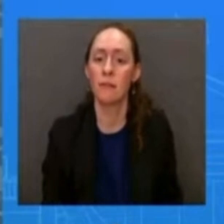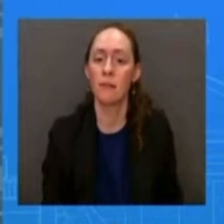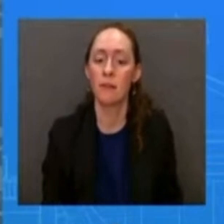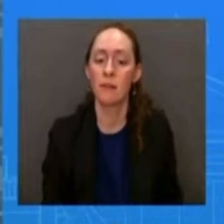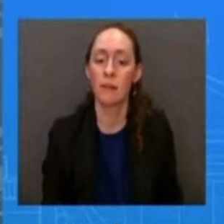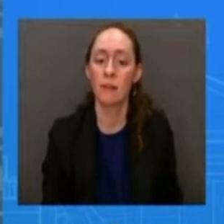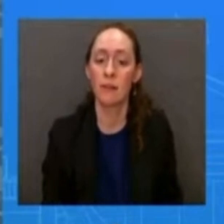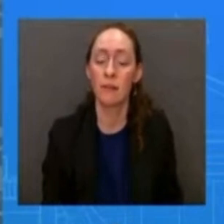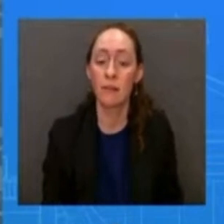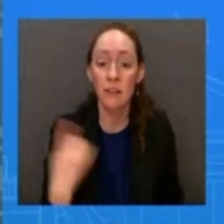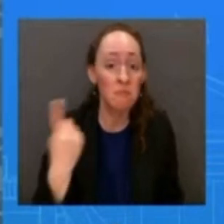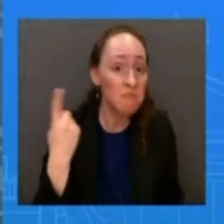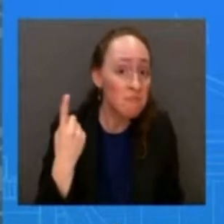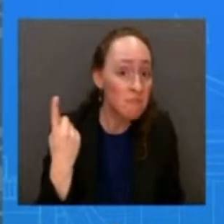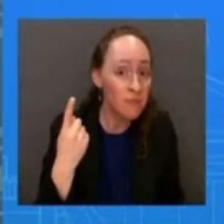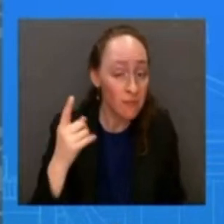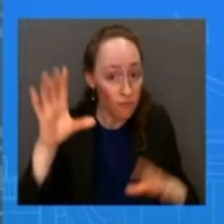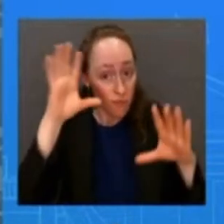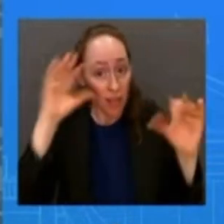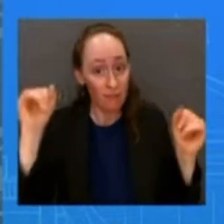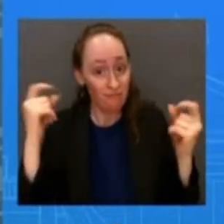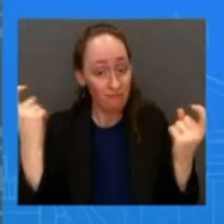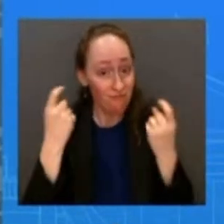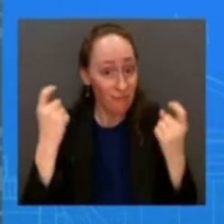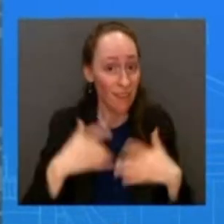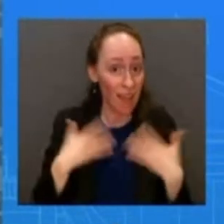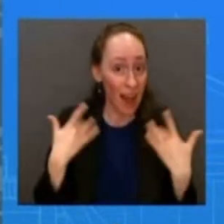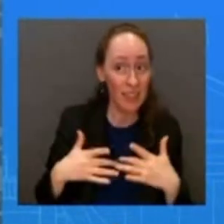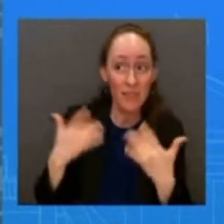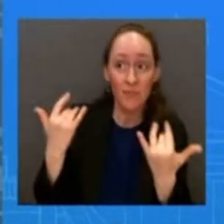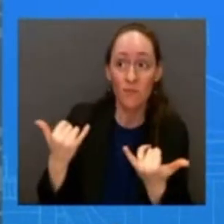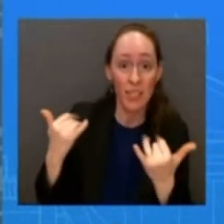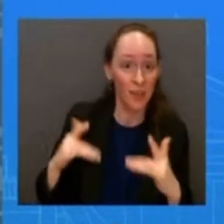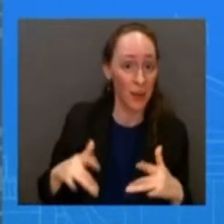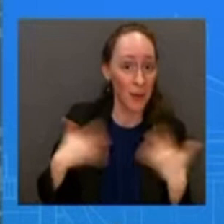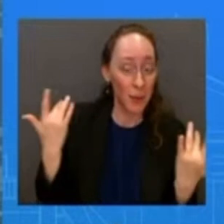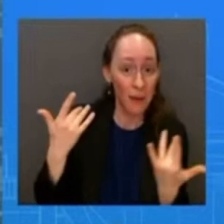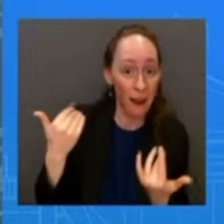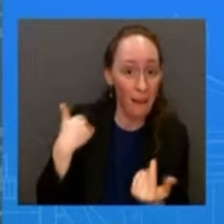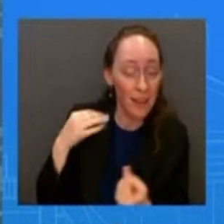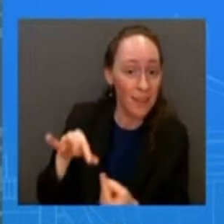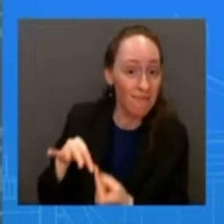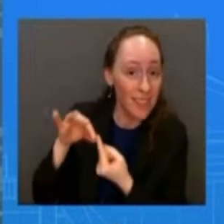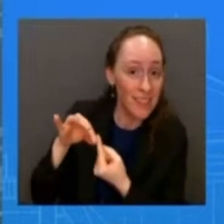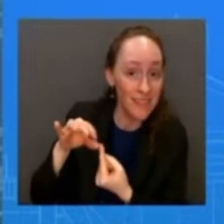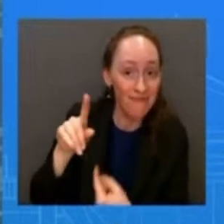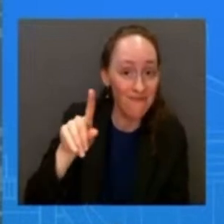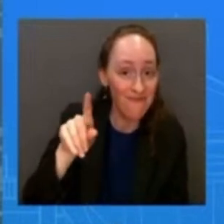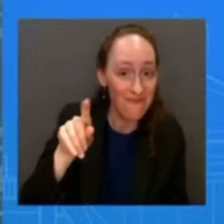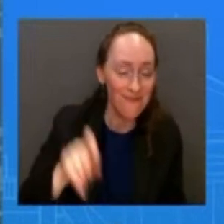okay so i'll take uh i'll take the easy question uh i have a readout of modi call uh